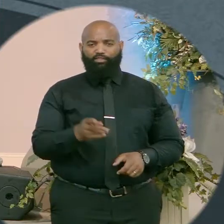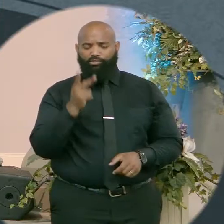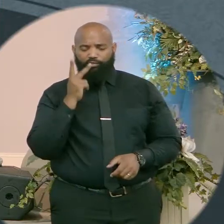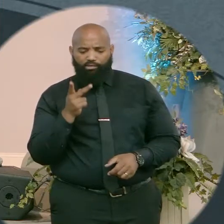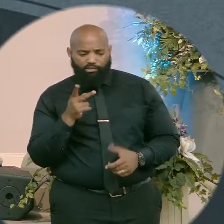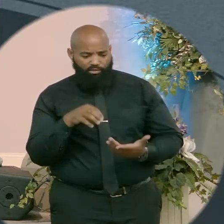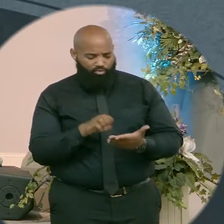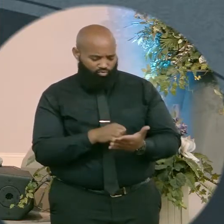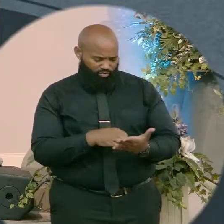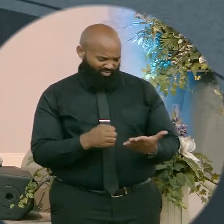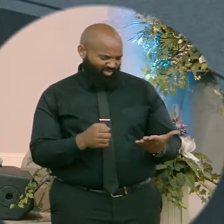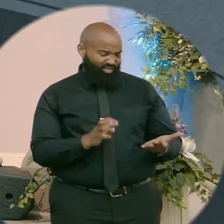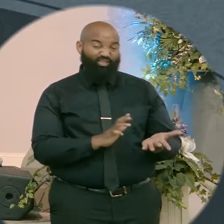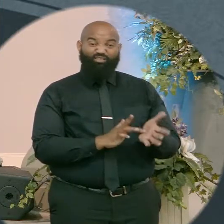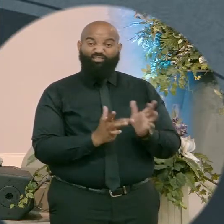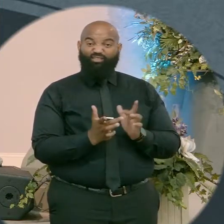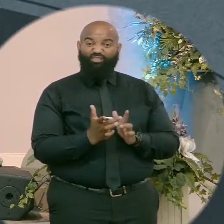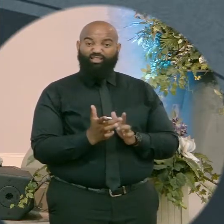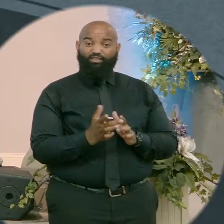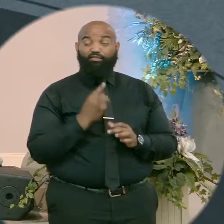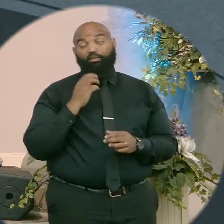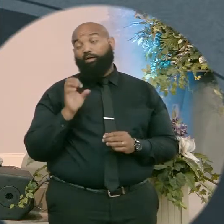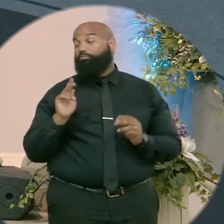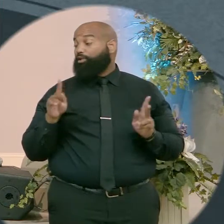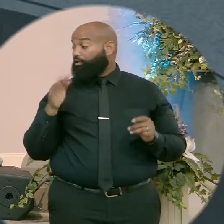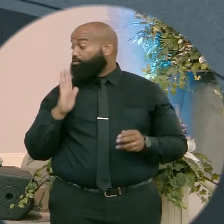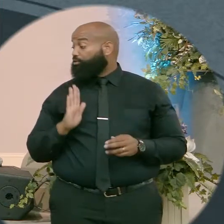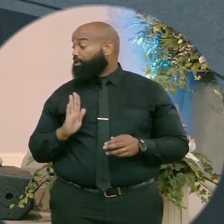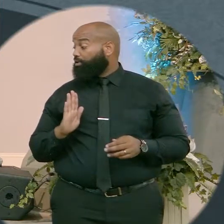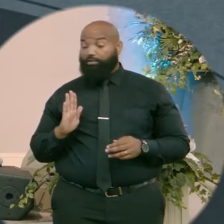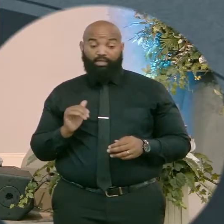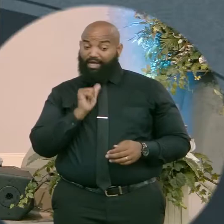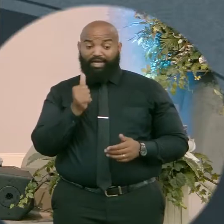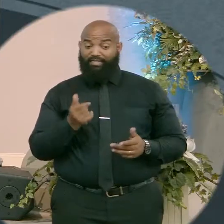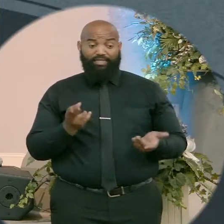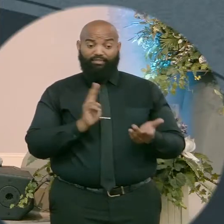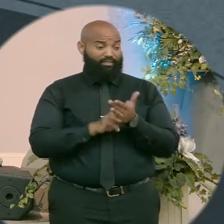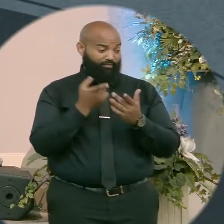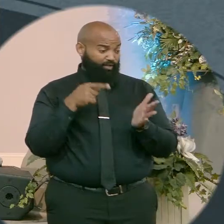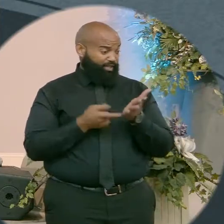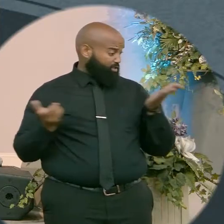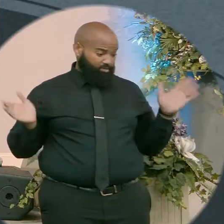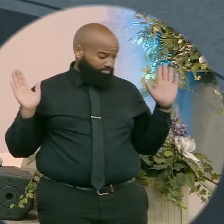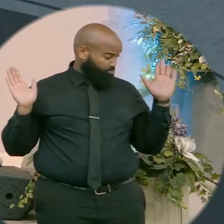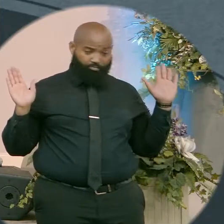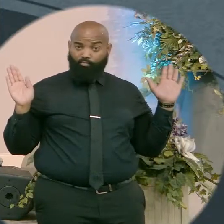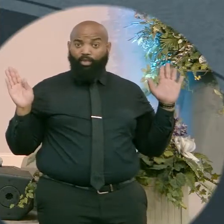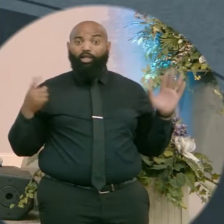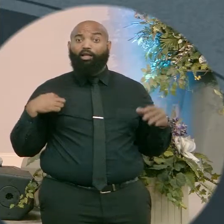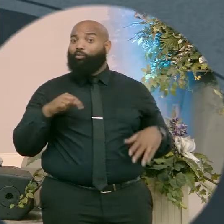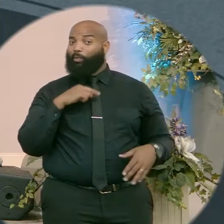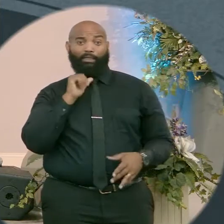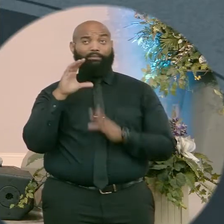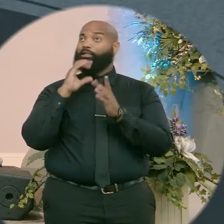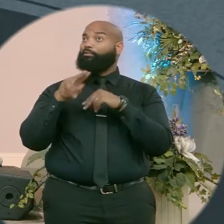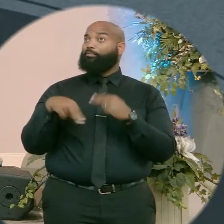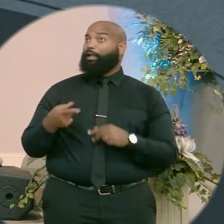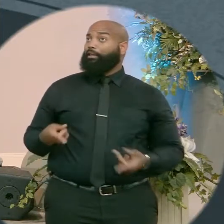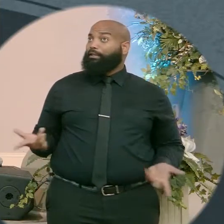the text where he literally just said, okay, God, this ain't what I signed up for. This ain't what we talked about.